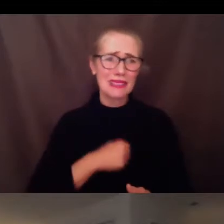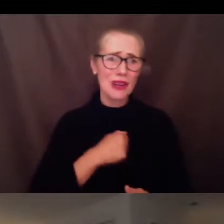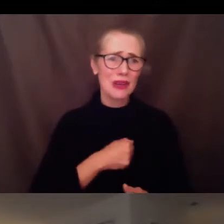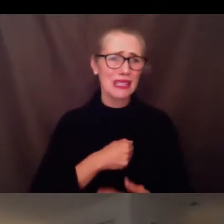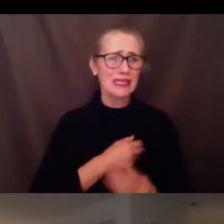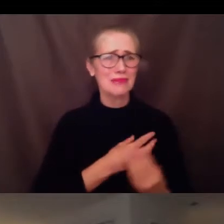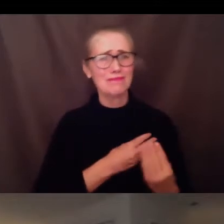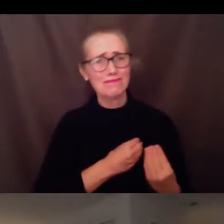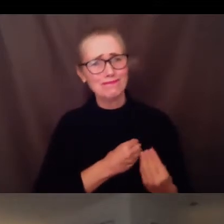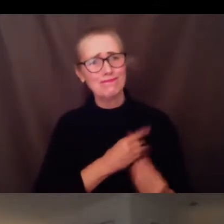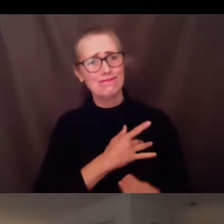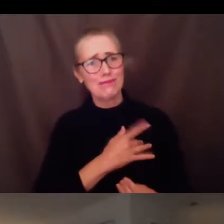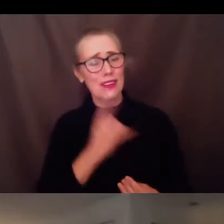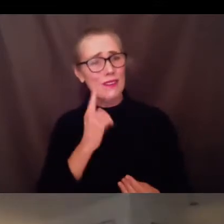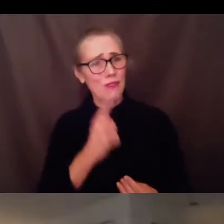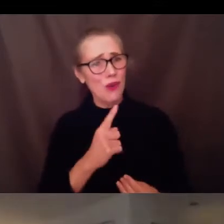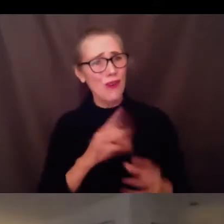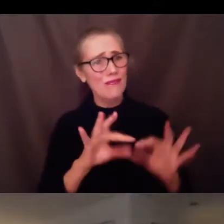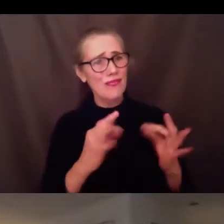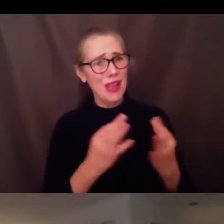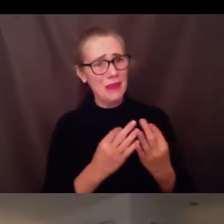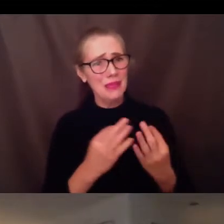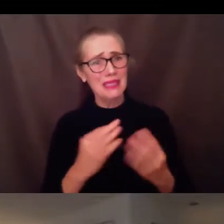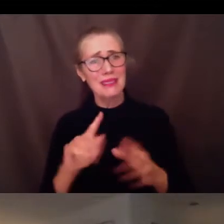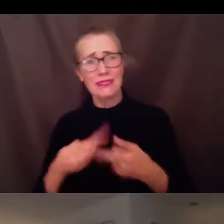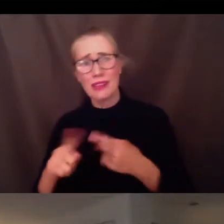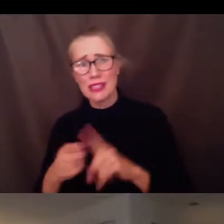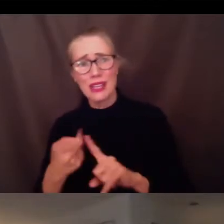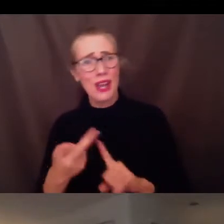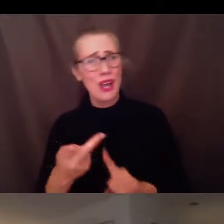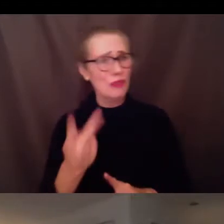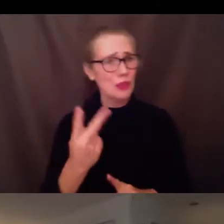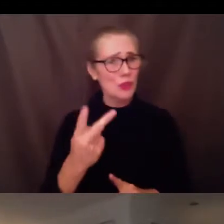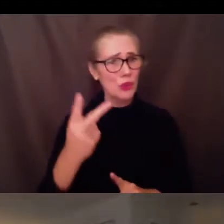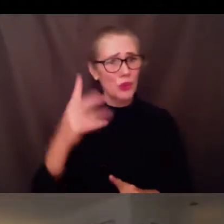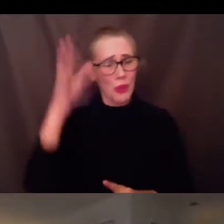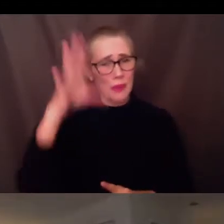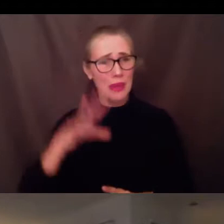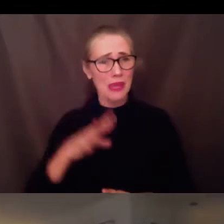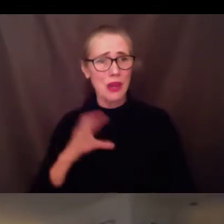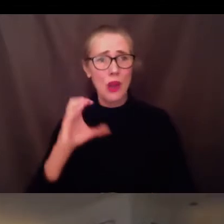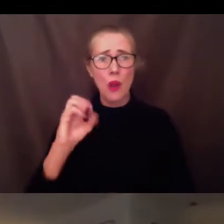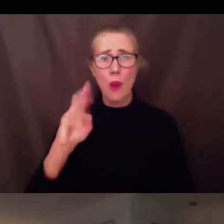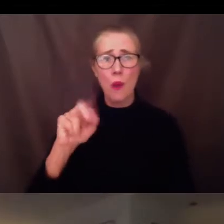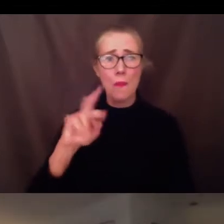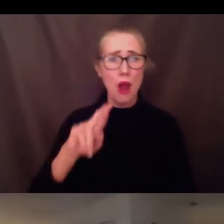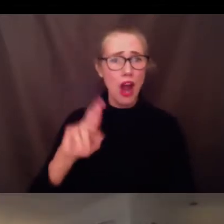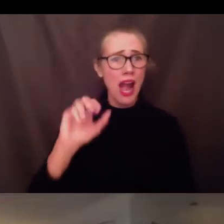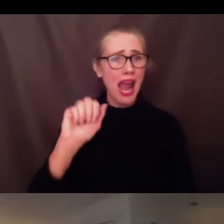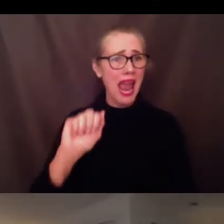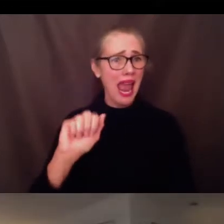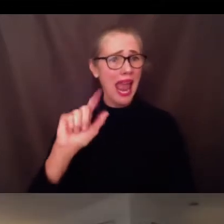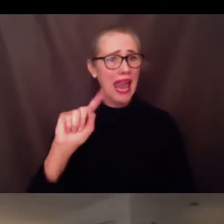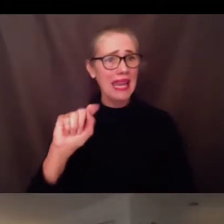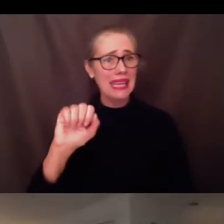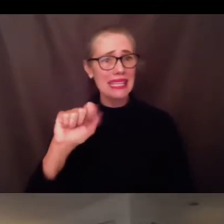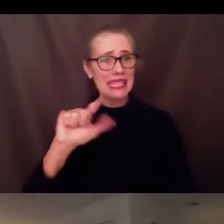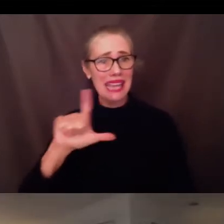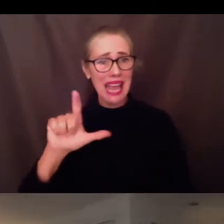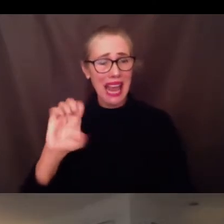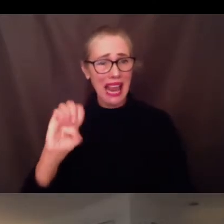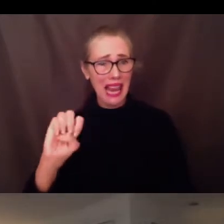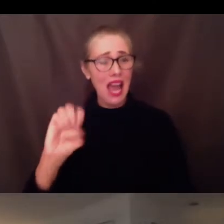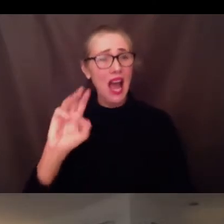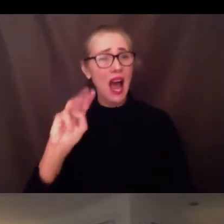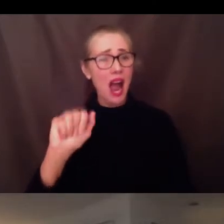to the family and friends of the two young men Omar Montiel Hernandez and Angel Castillo who lost their